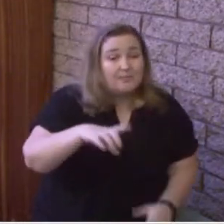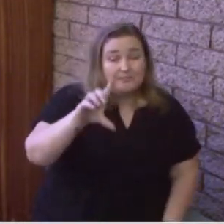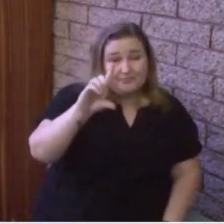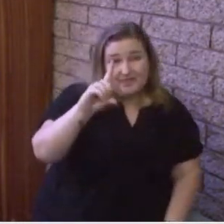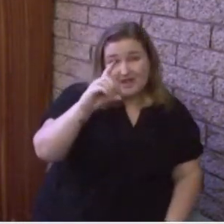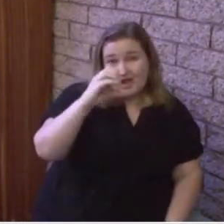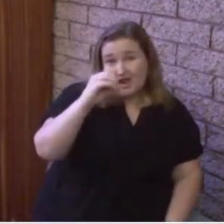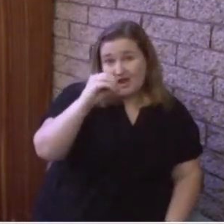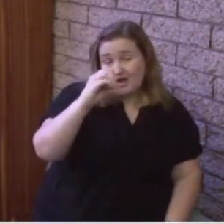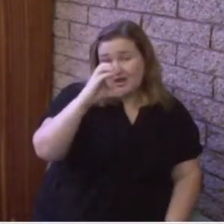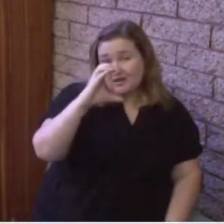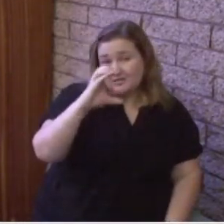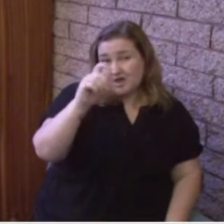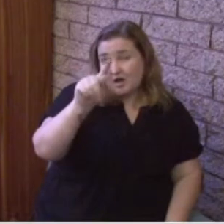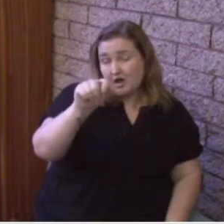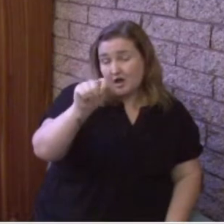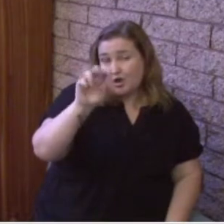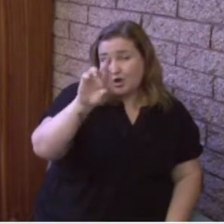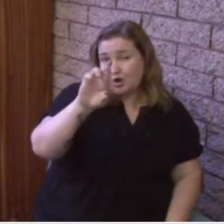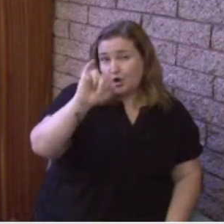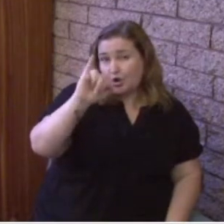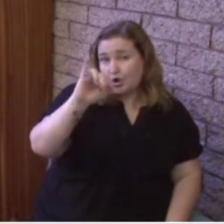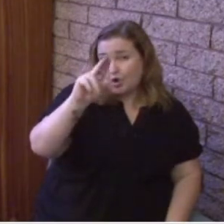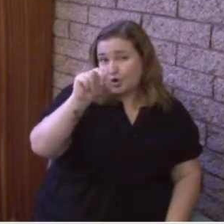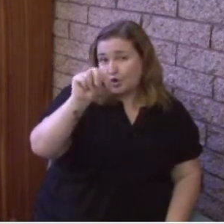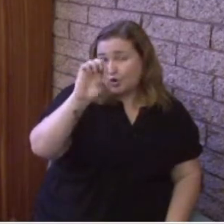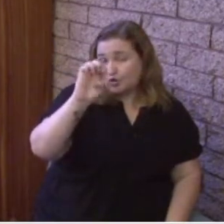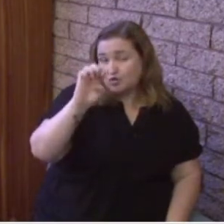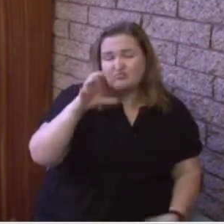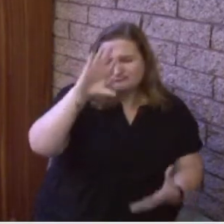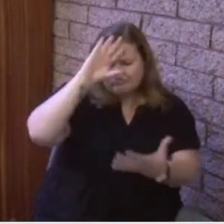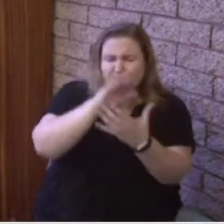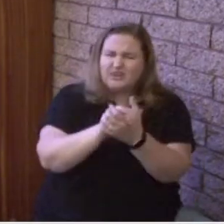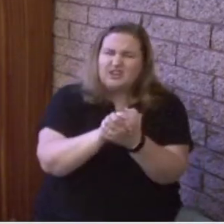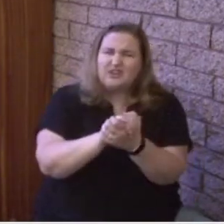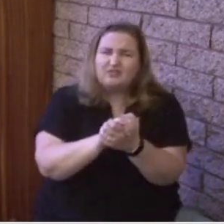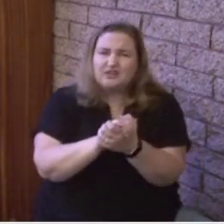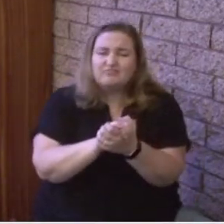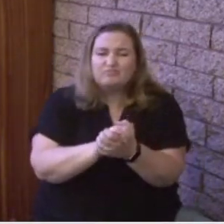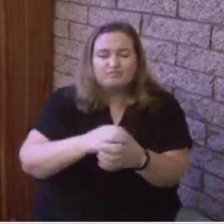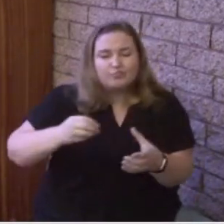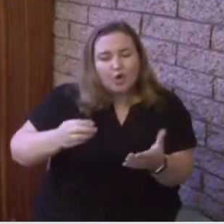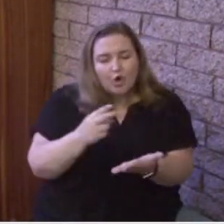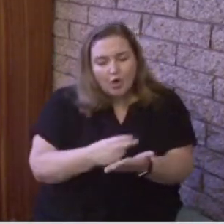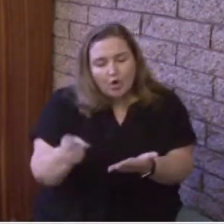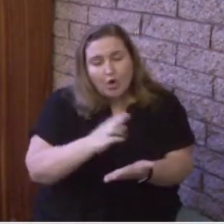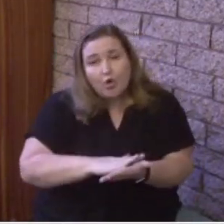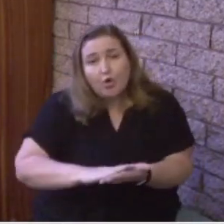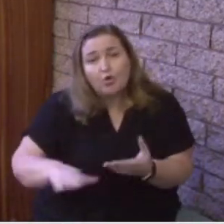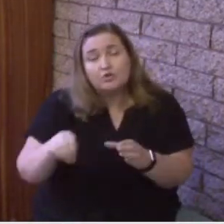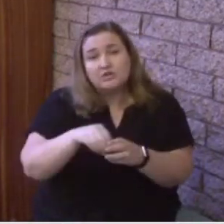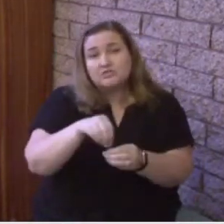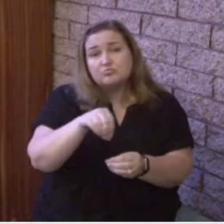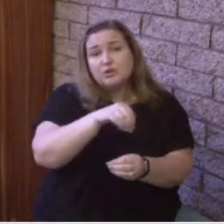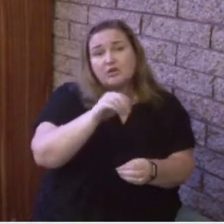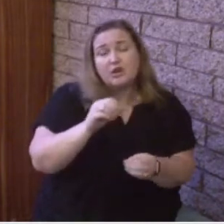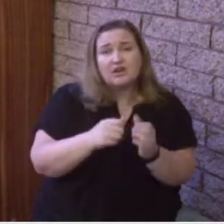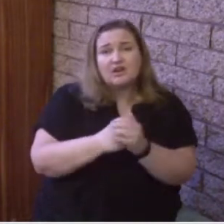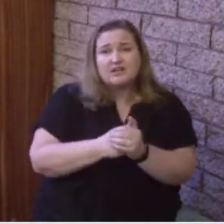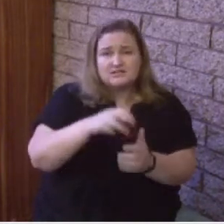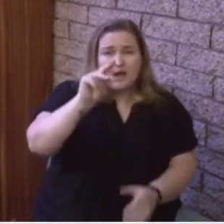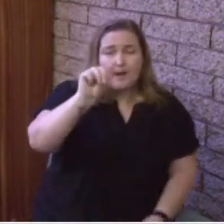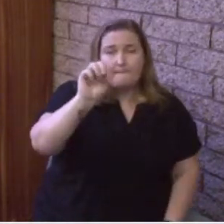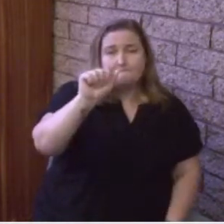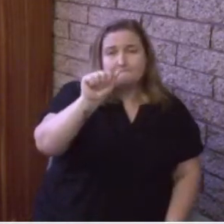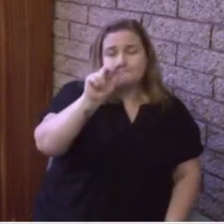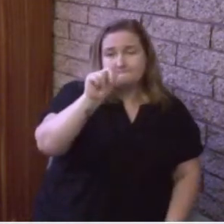Creed, that the Holy Spirit is that manifestation. The Holy Spirit is the manifestation of